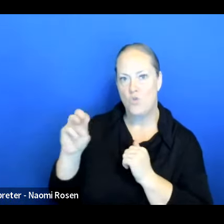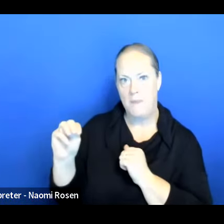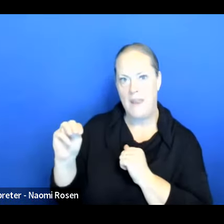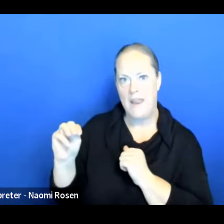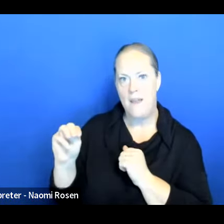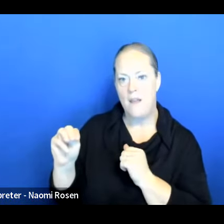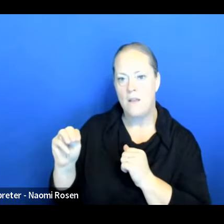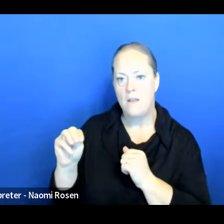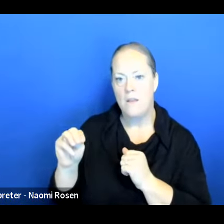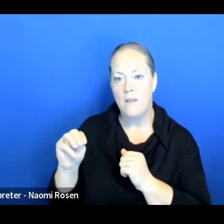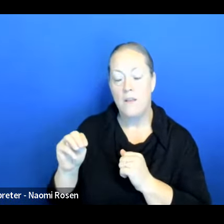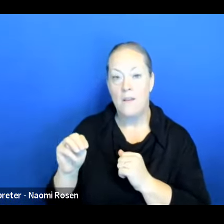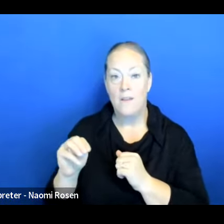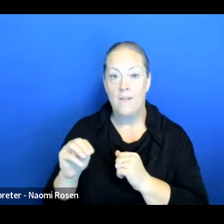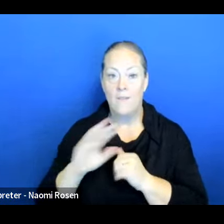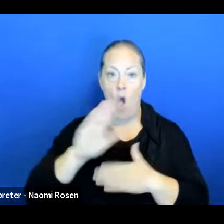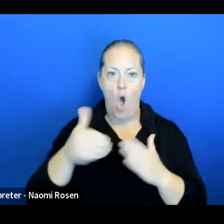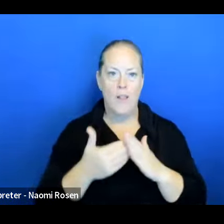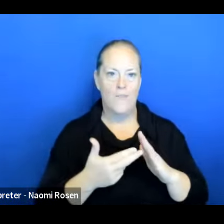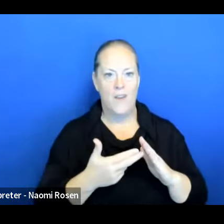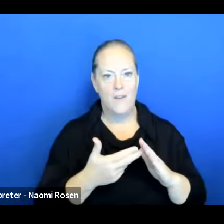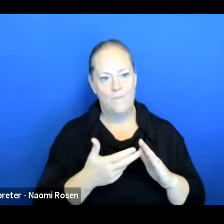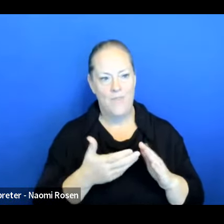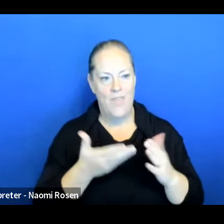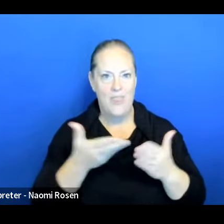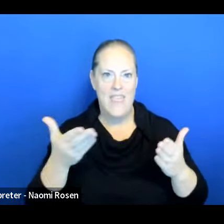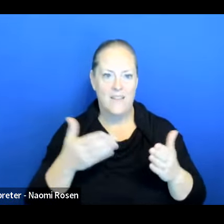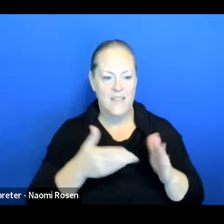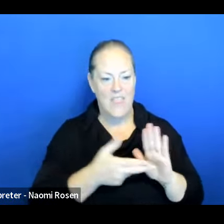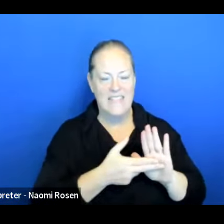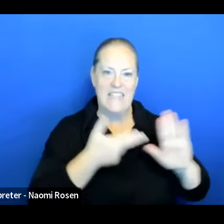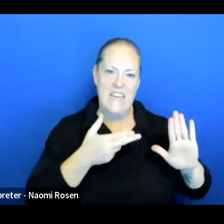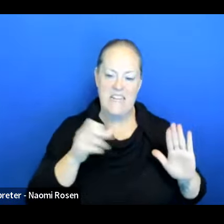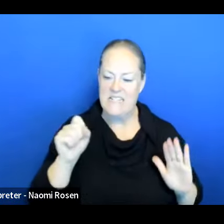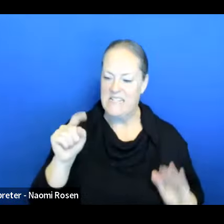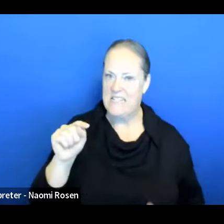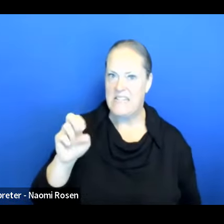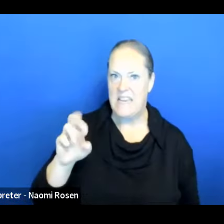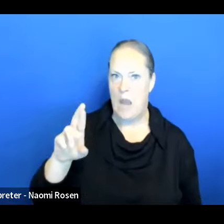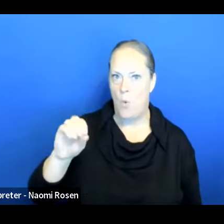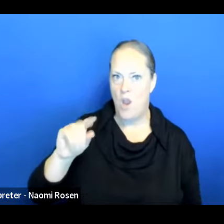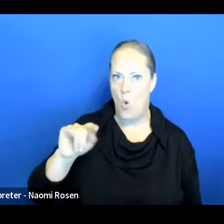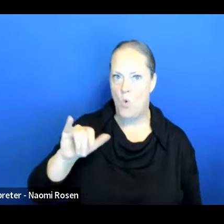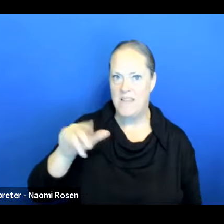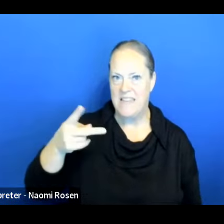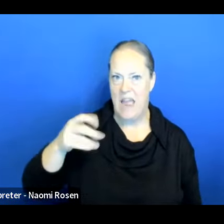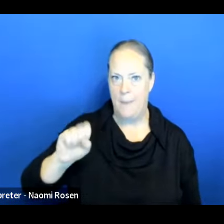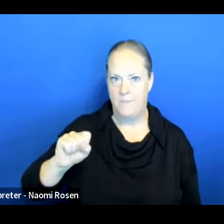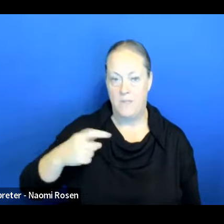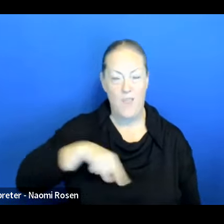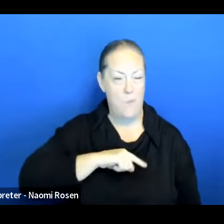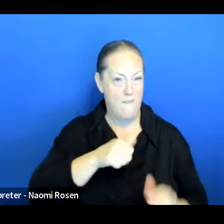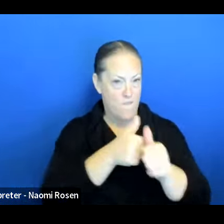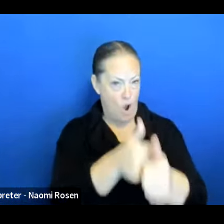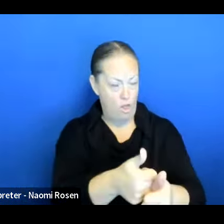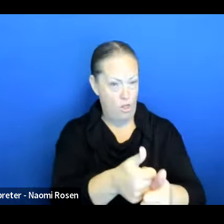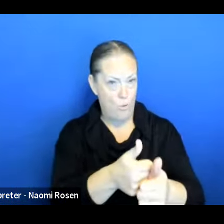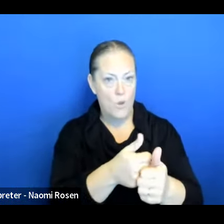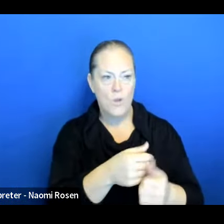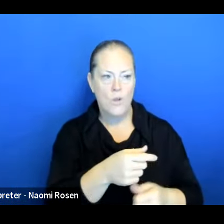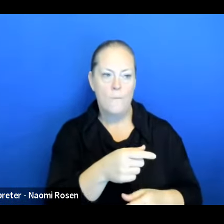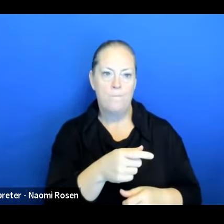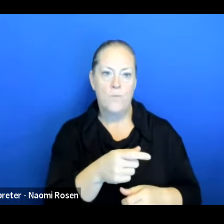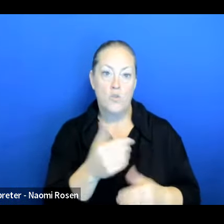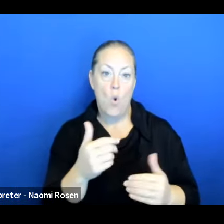the stereotypes that we have to follow. So I feel like those things bringing into, you know, the youth